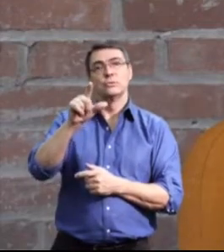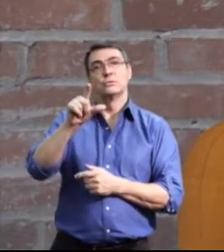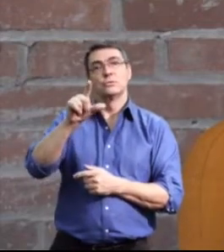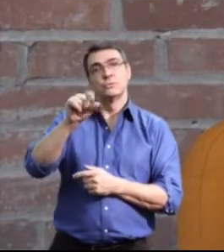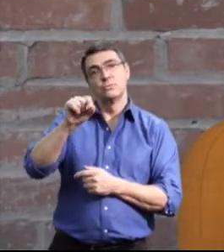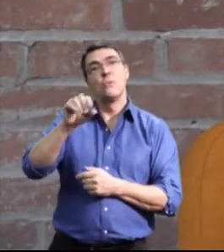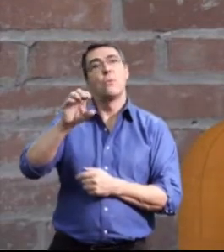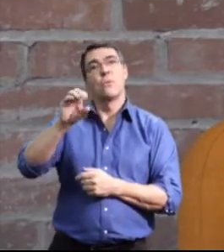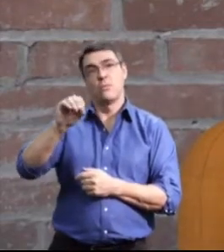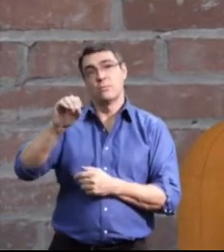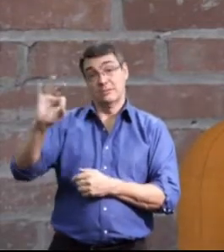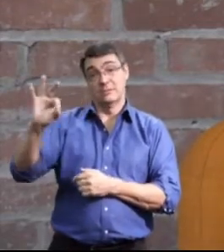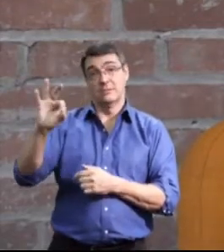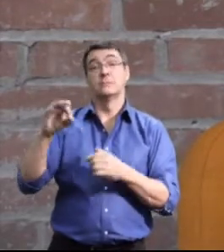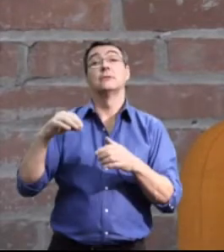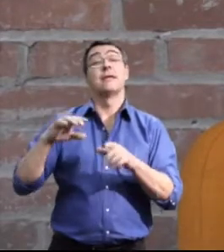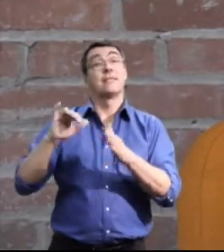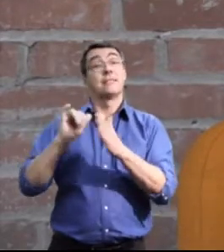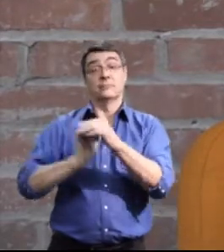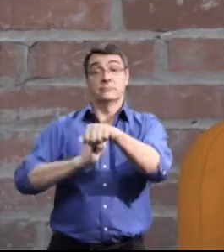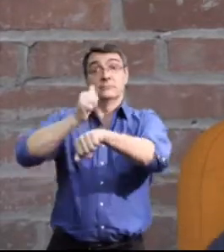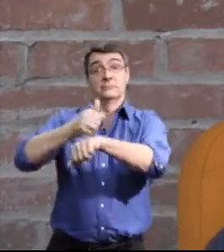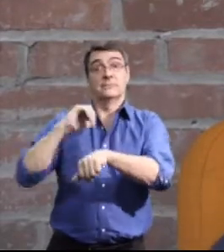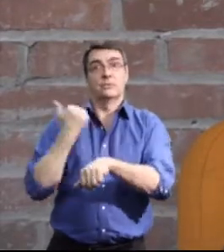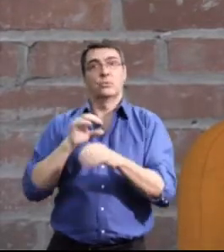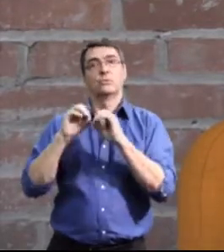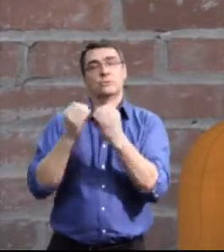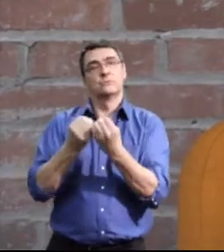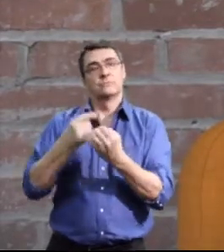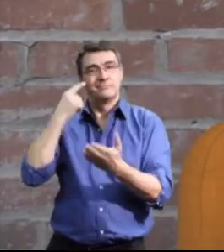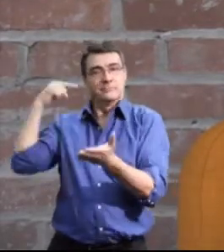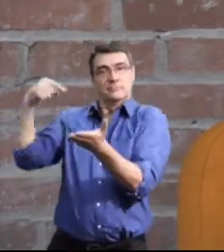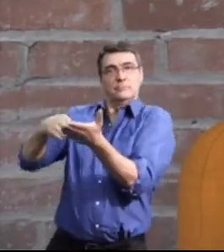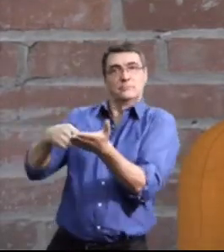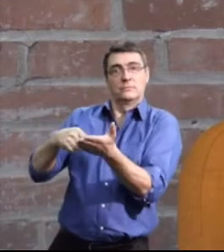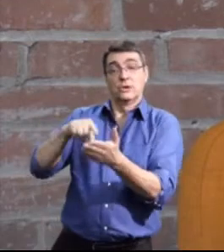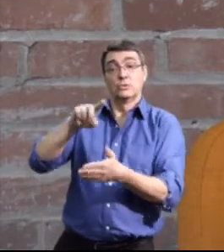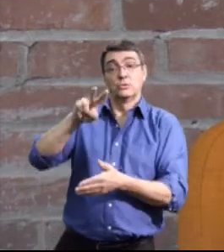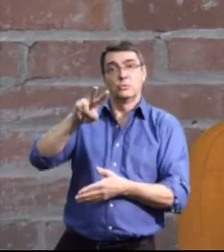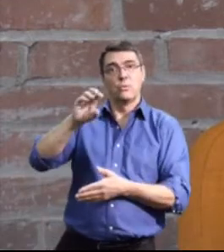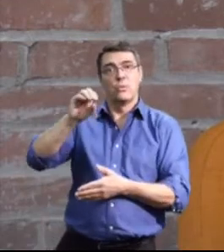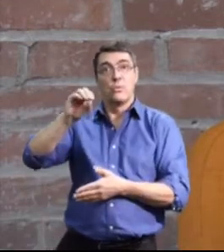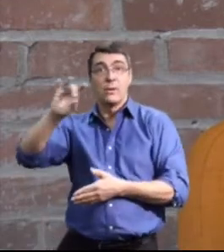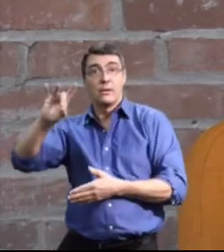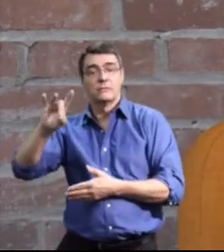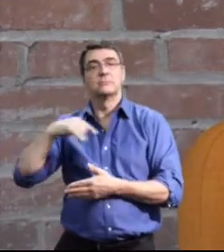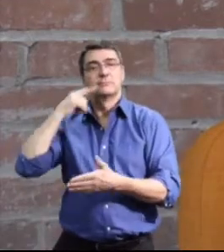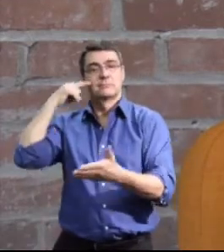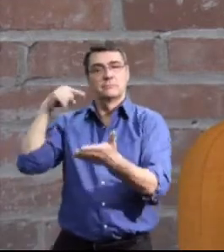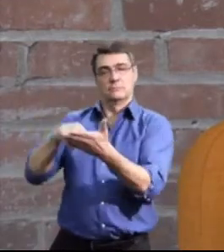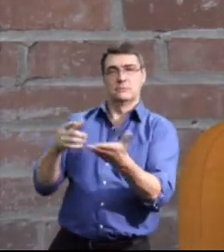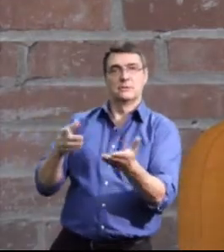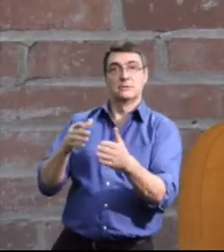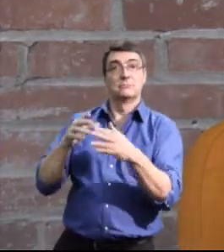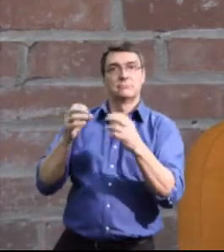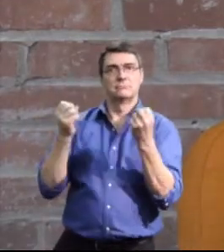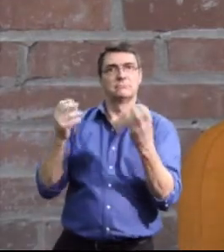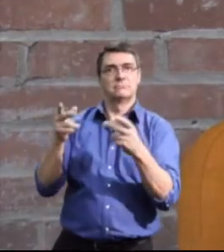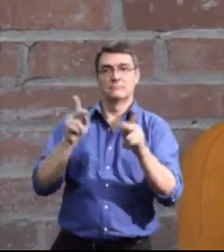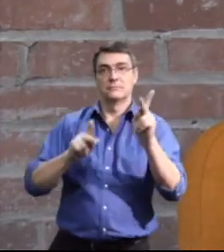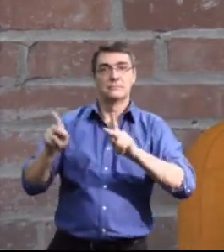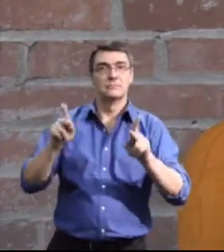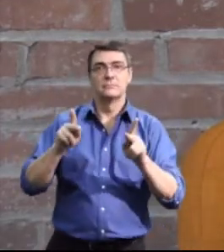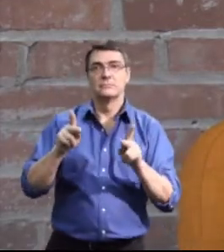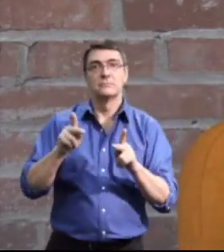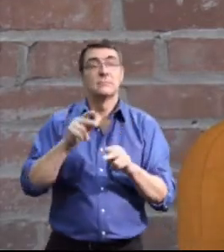the reason why the organization came to be was that there was a recognition in 2008 by government that there were a number of